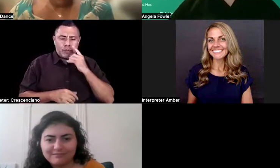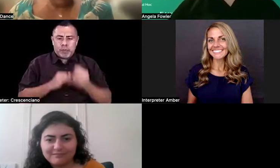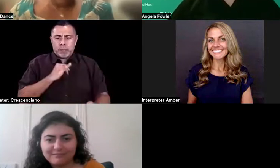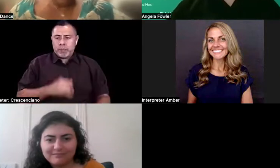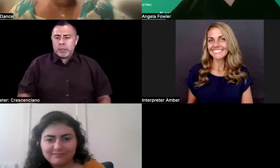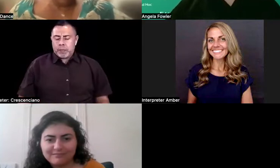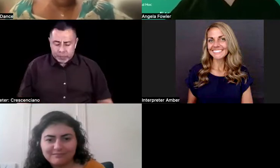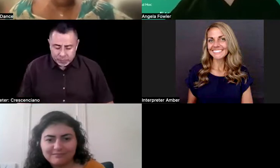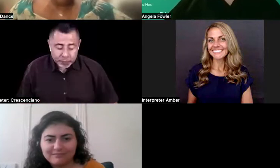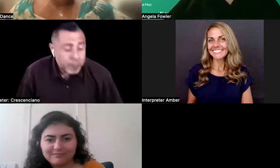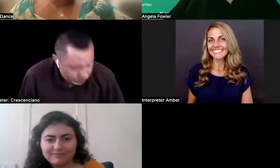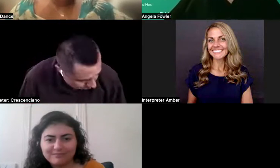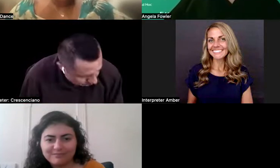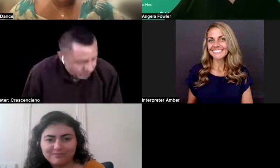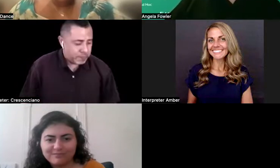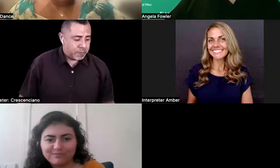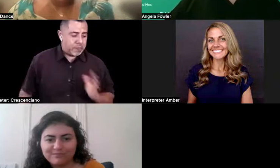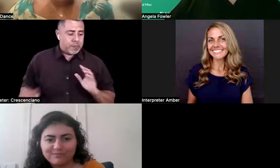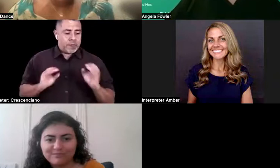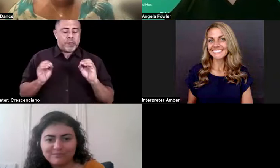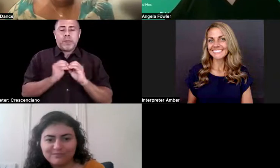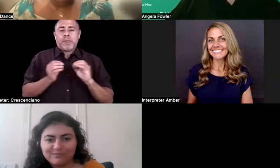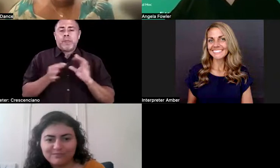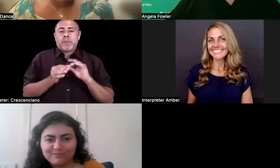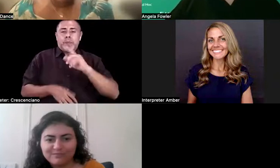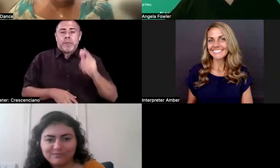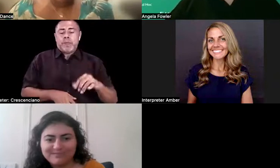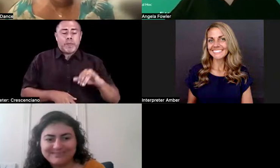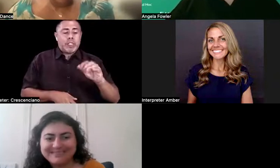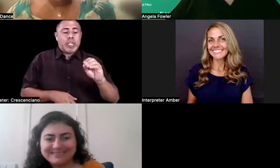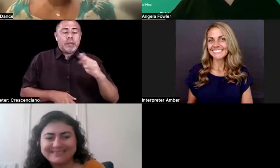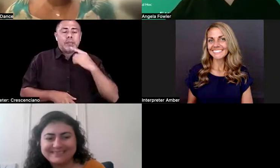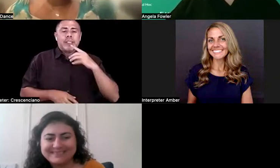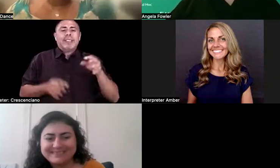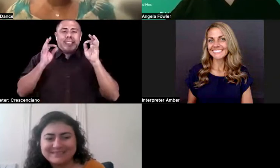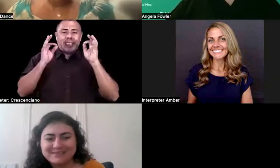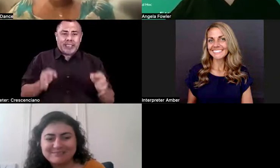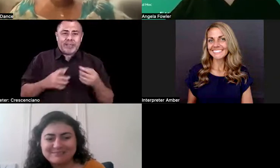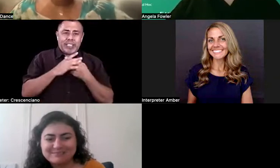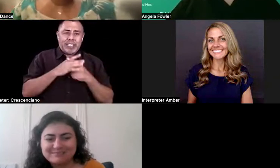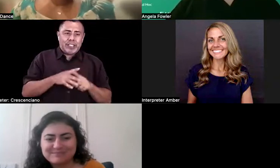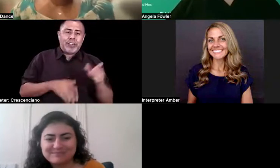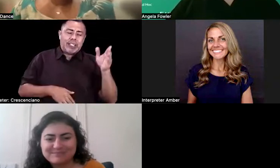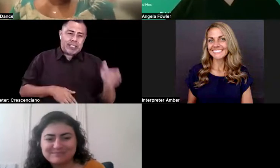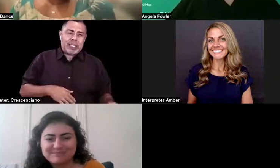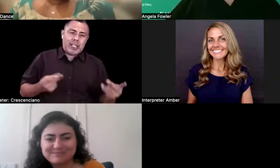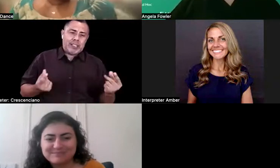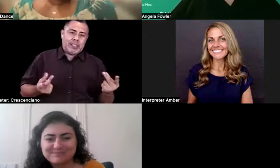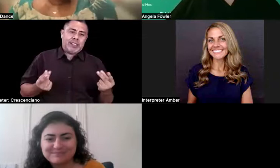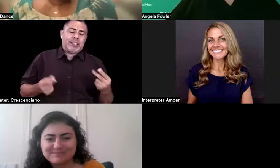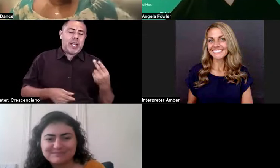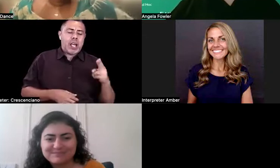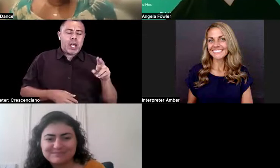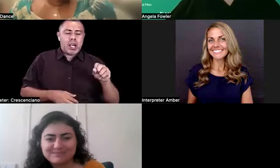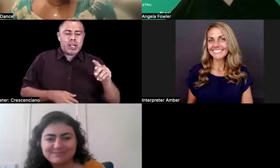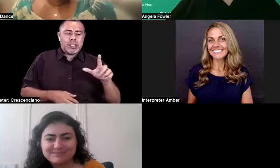All right. round it is. Definitely start as a side hustle. So side hustle first. Yeah. You got